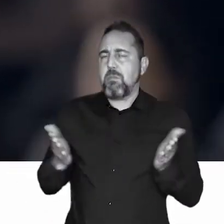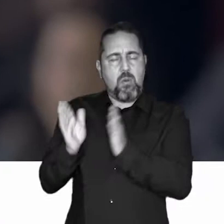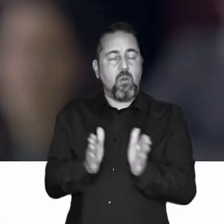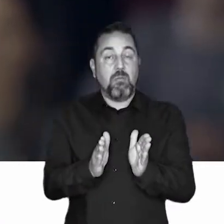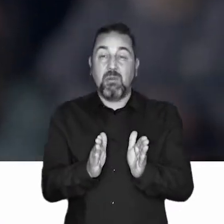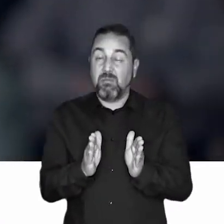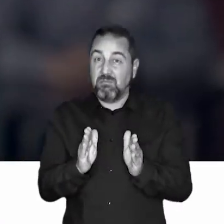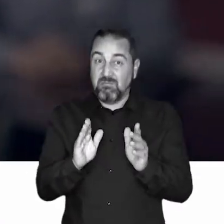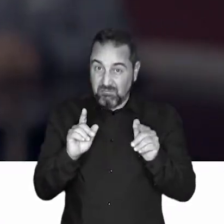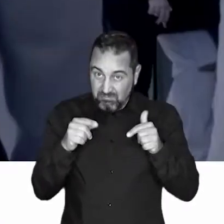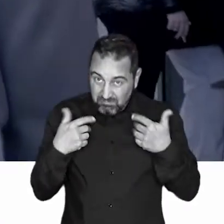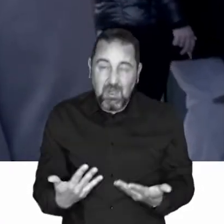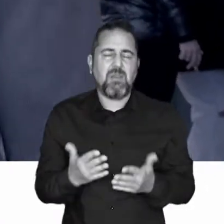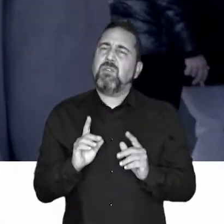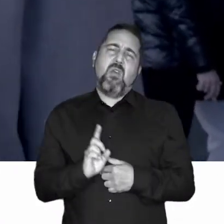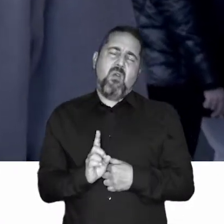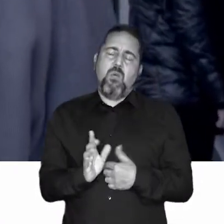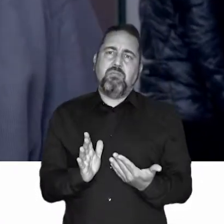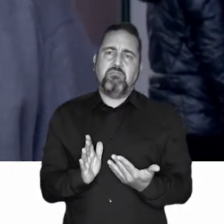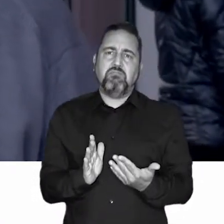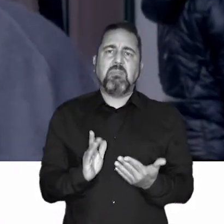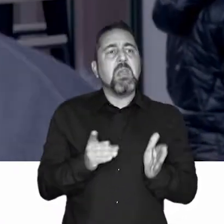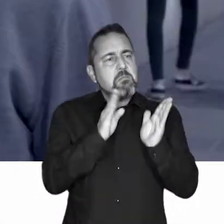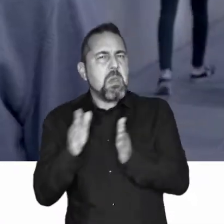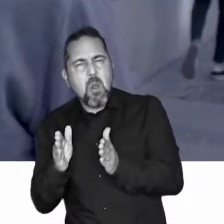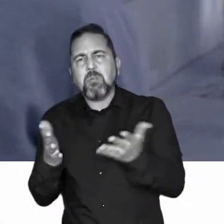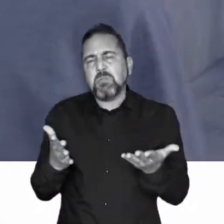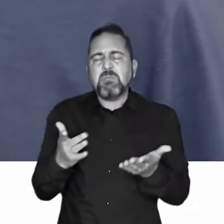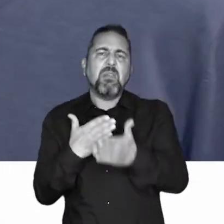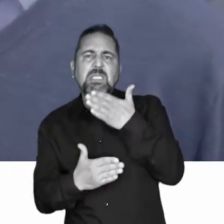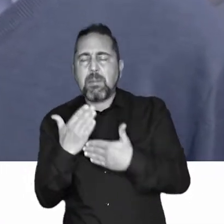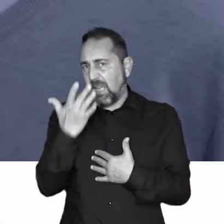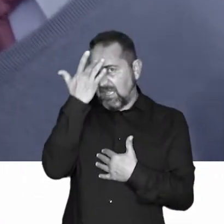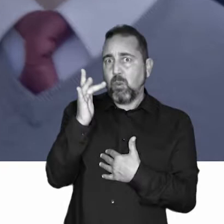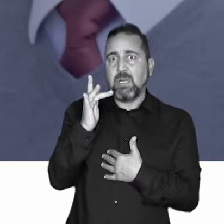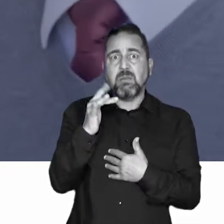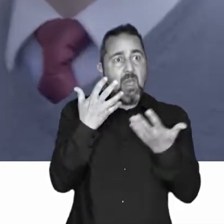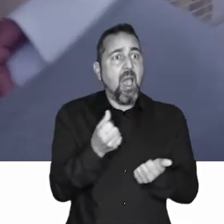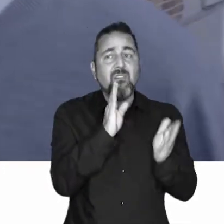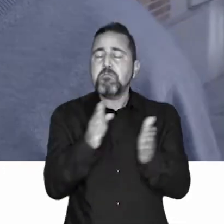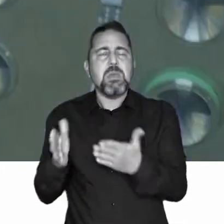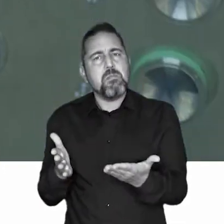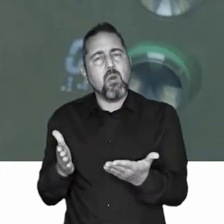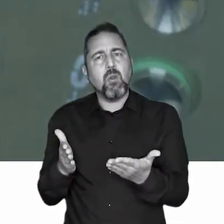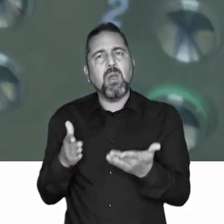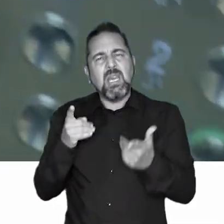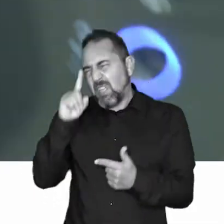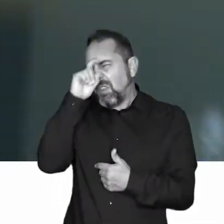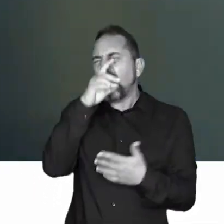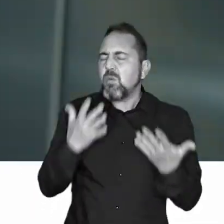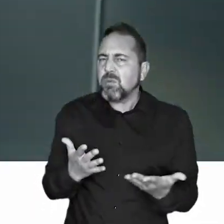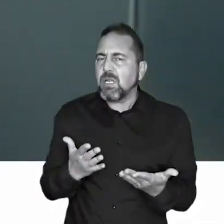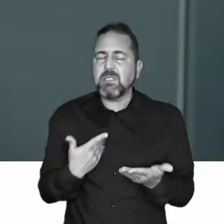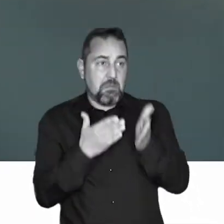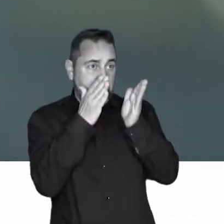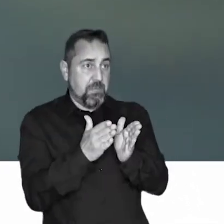in practice, this is not the case. People with intellectual disabilities are also among the many people who rely on technology.